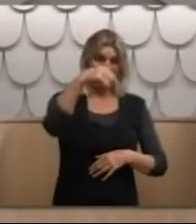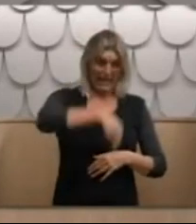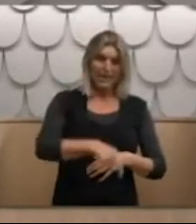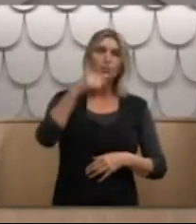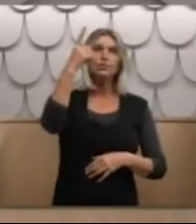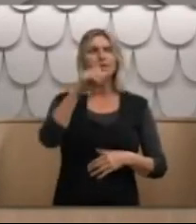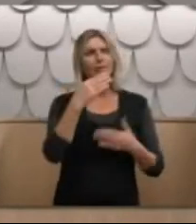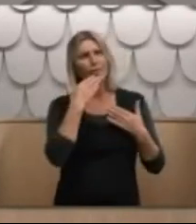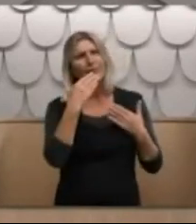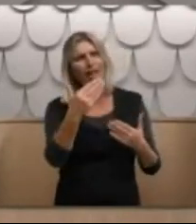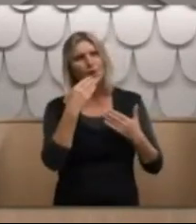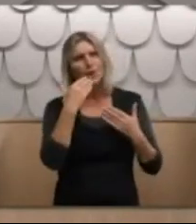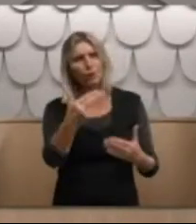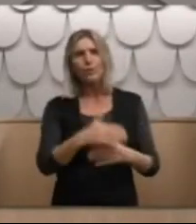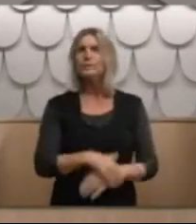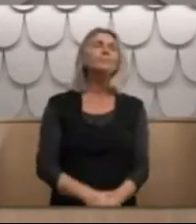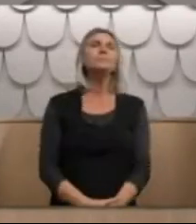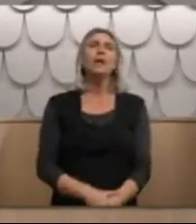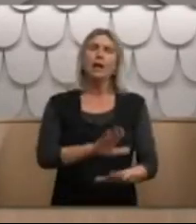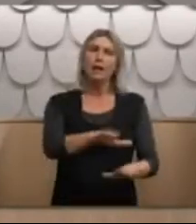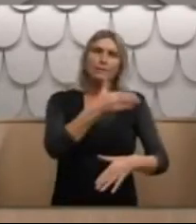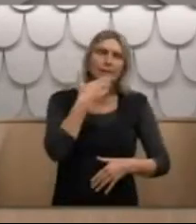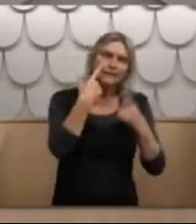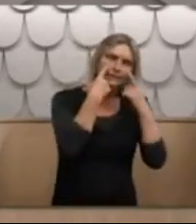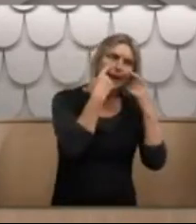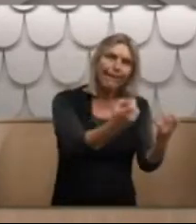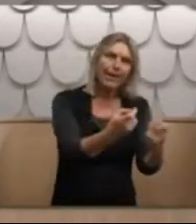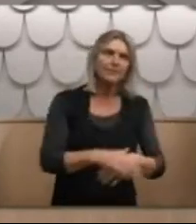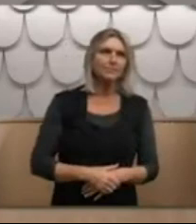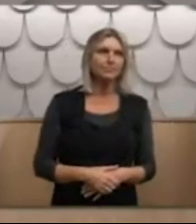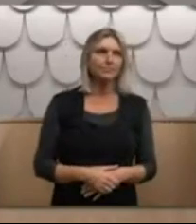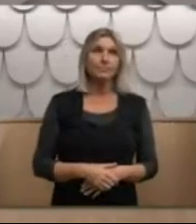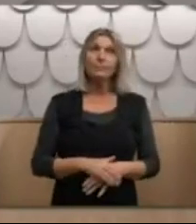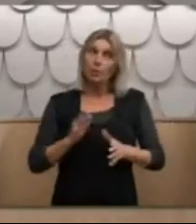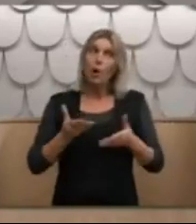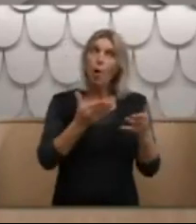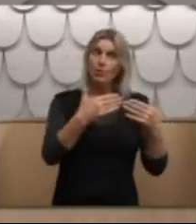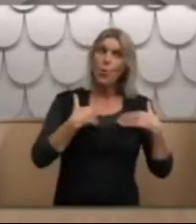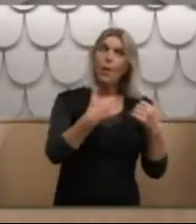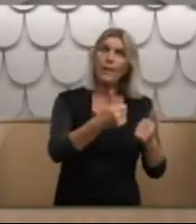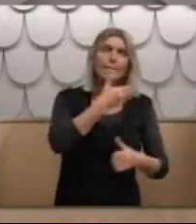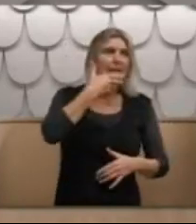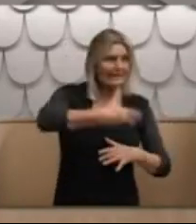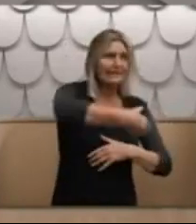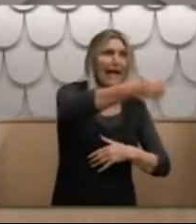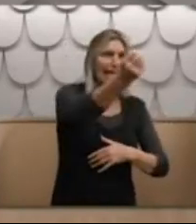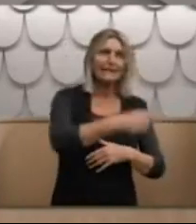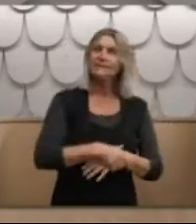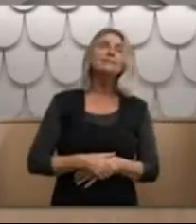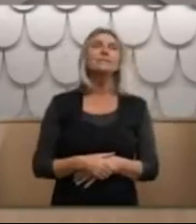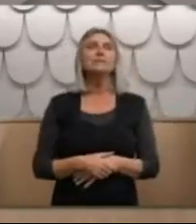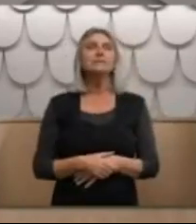grateful thanks to you. And as I say, do take care and take whatever wellbeing we can help you to see you through this